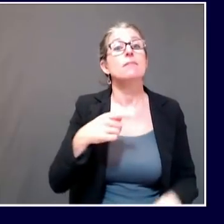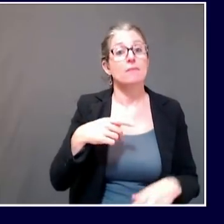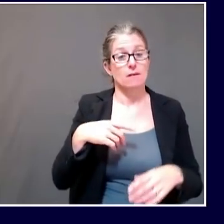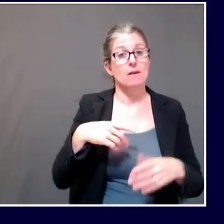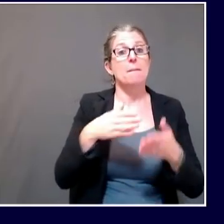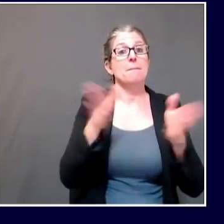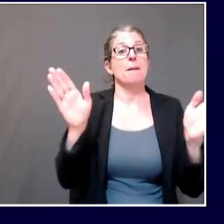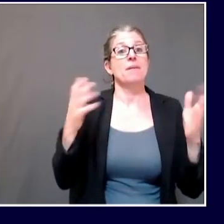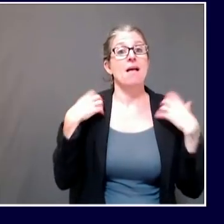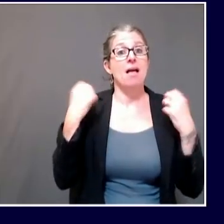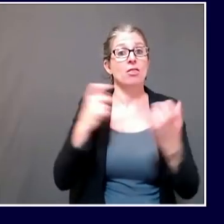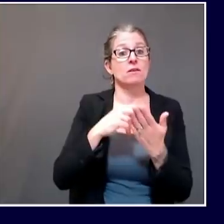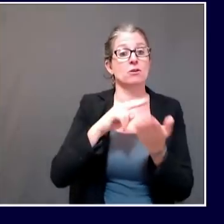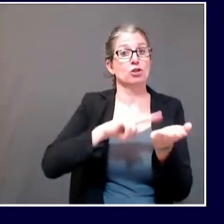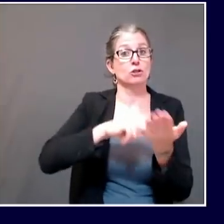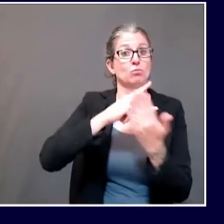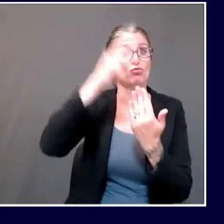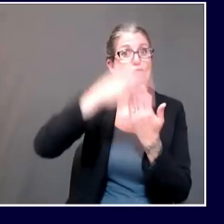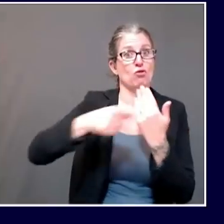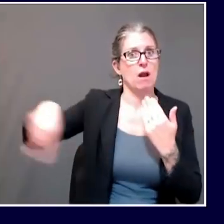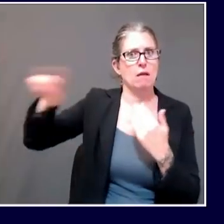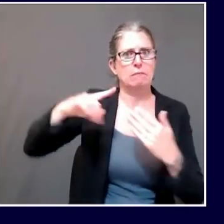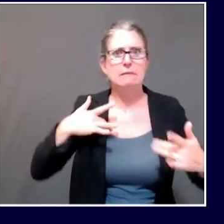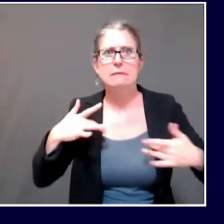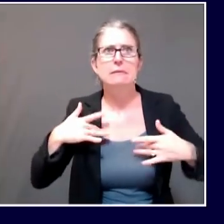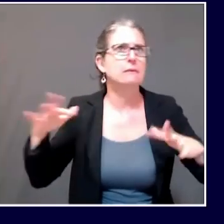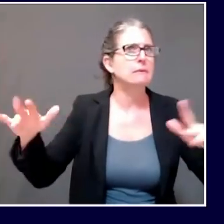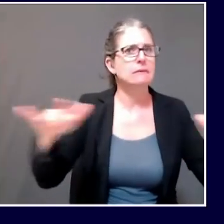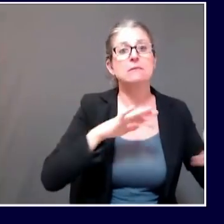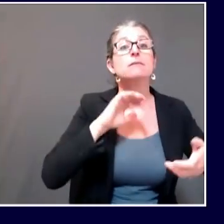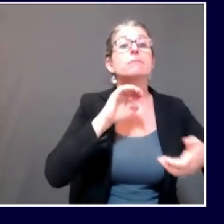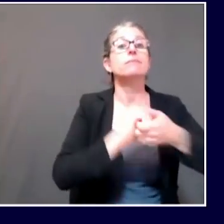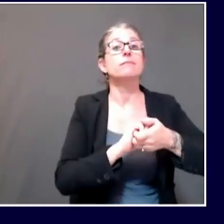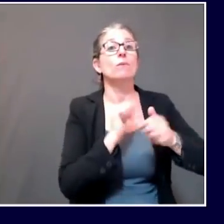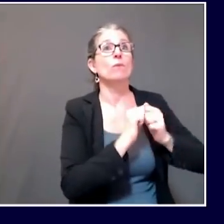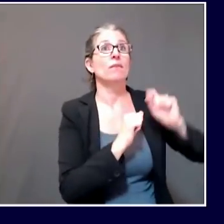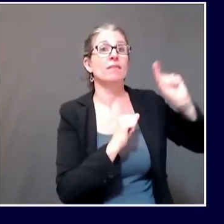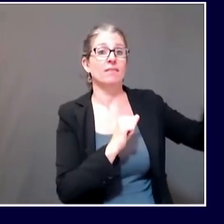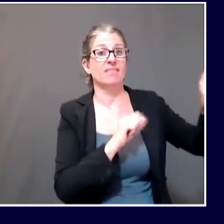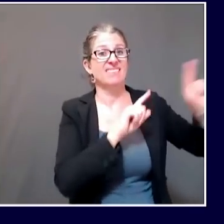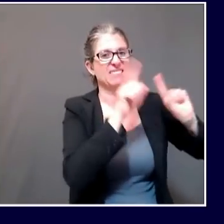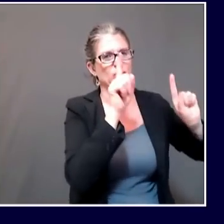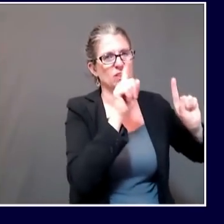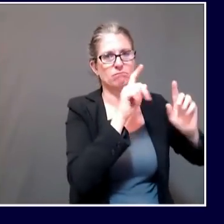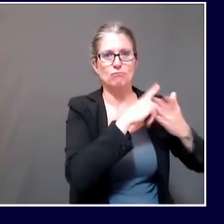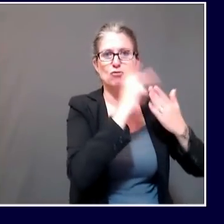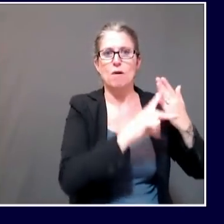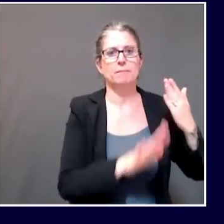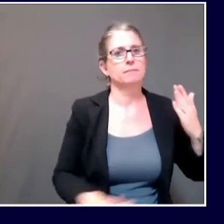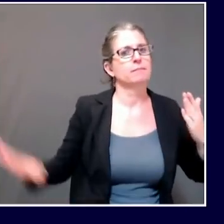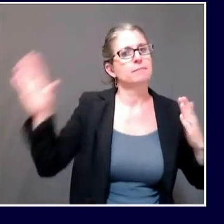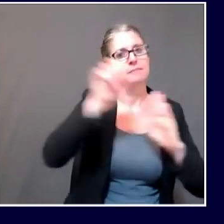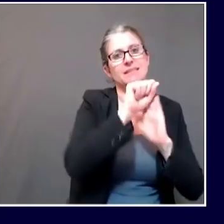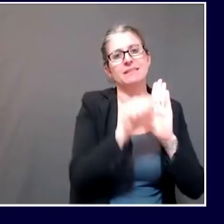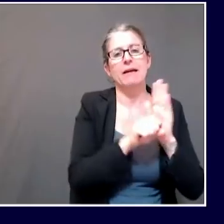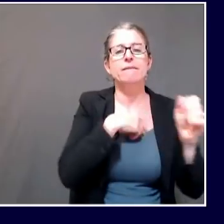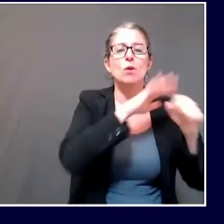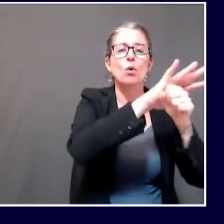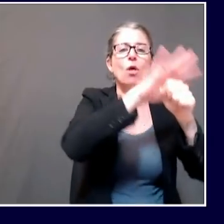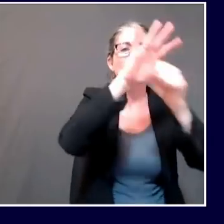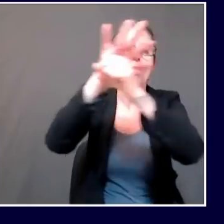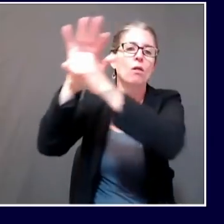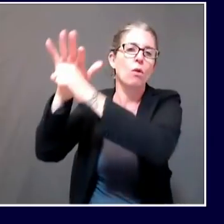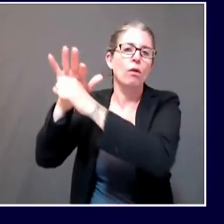ground. Um, and, and there were a number of them across the state specifically designed to make sure that